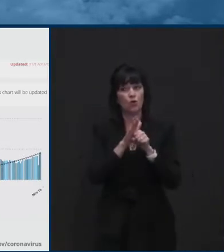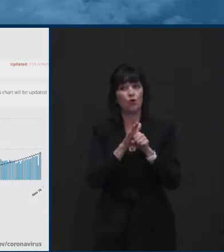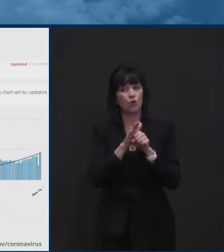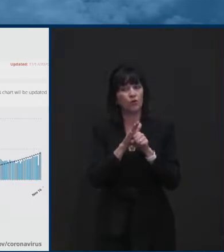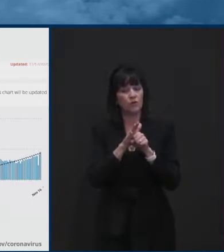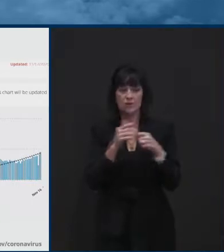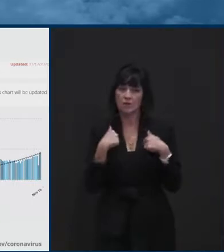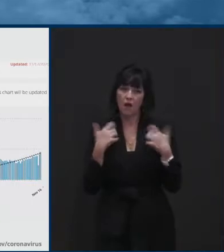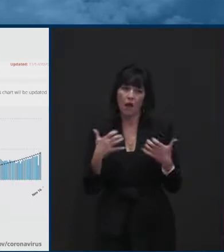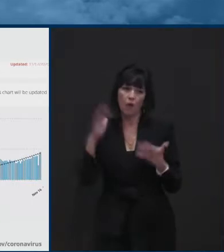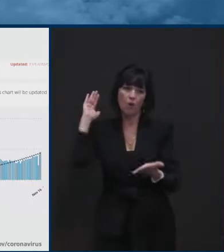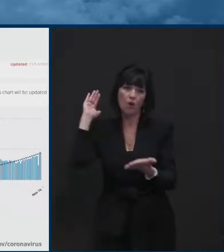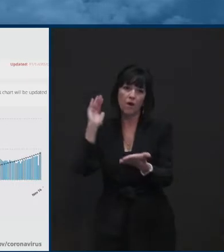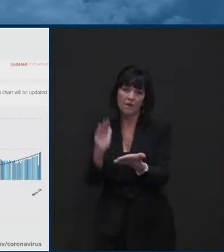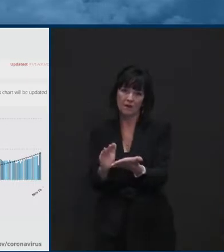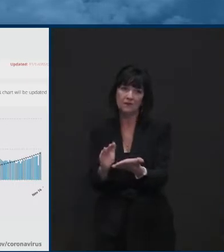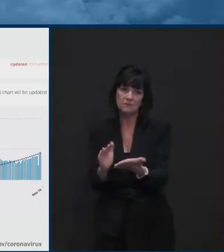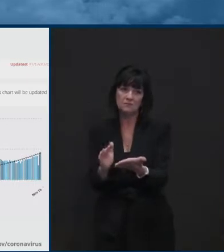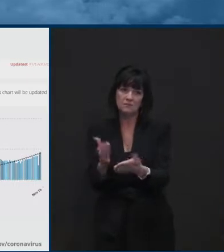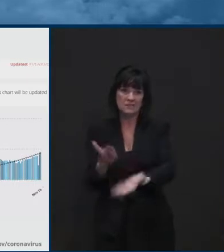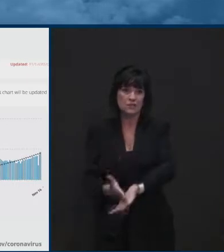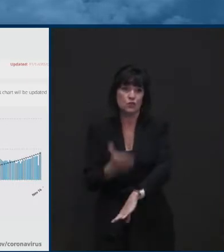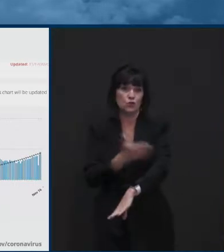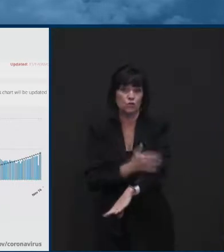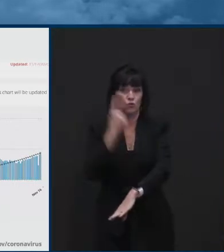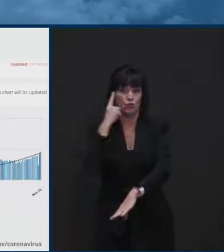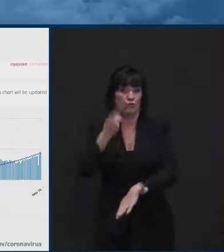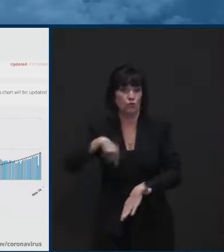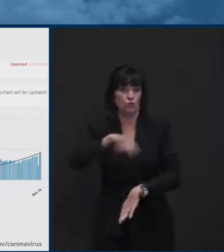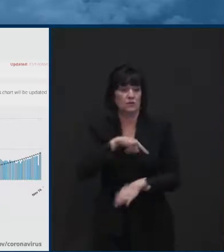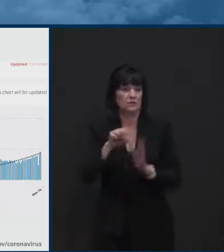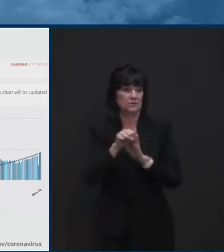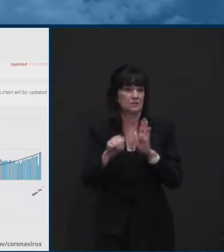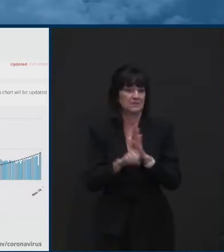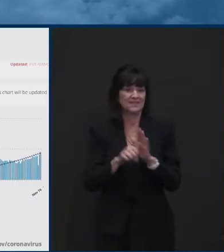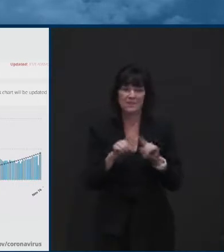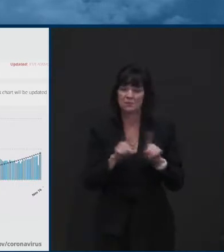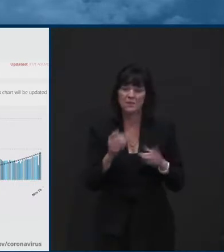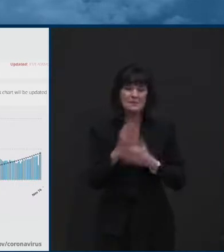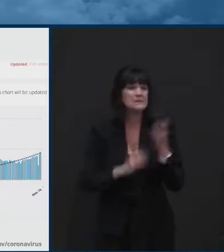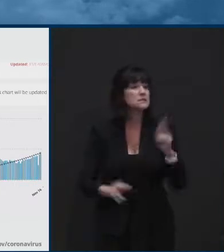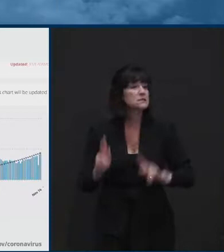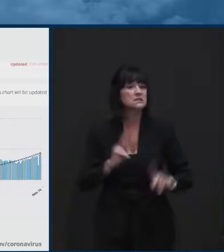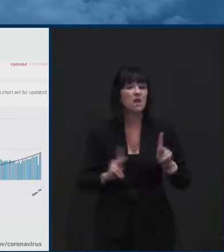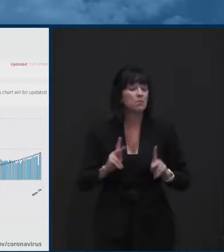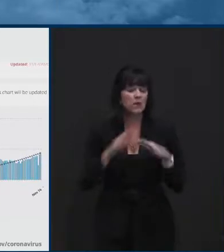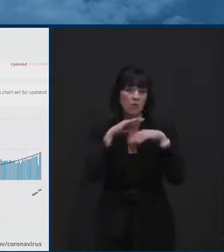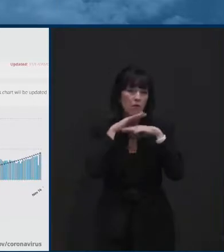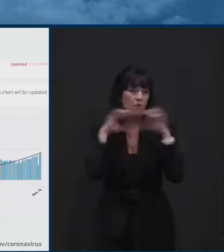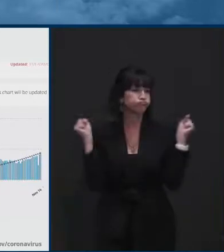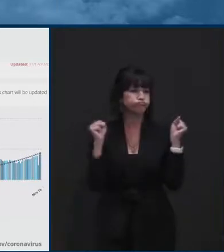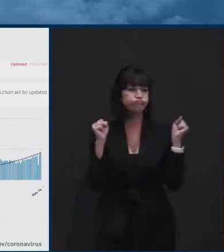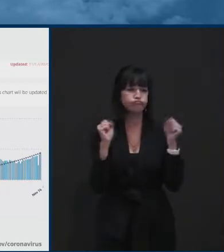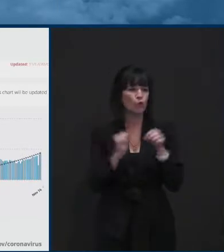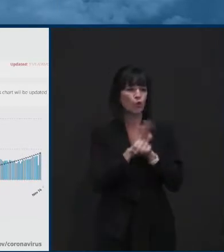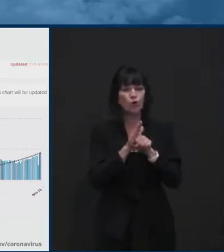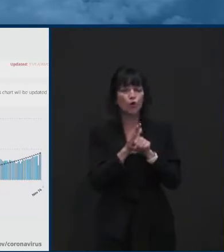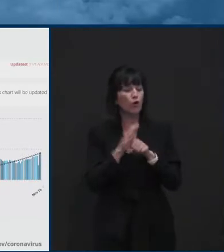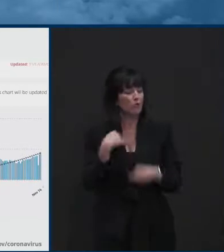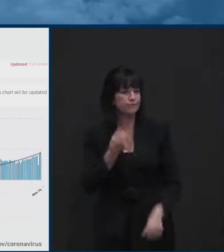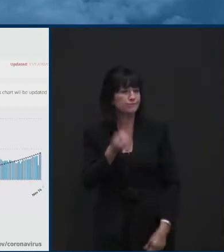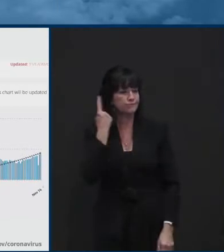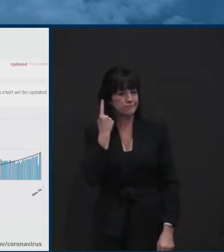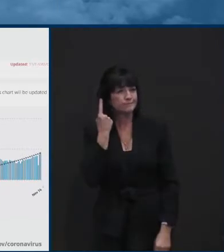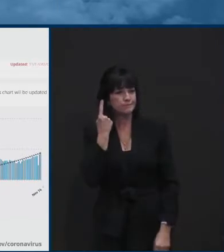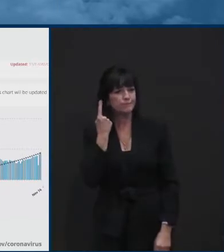and then we can be in a better place, but it's not going to happen unless we take it seriously. We, you know, people get tired of it. I get it. They get complacent.